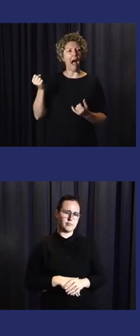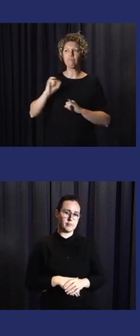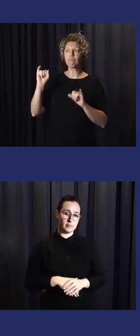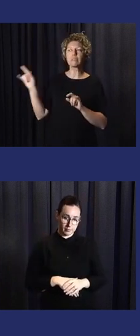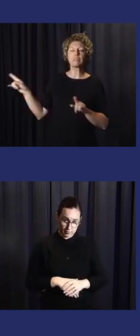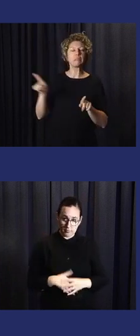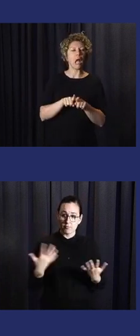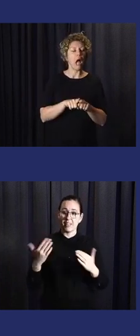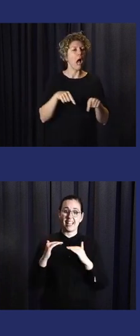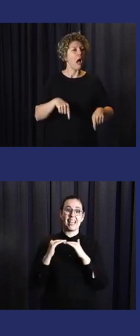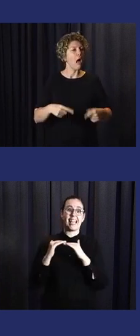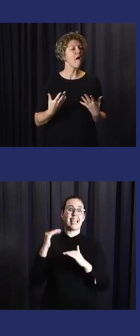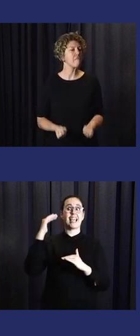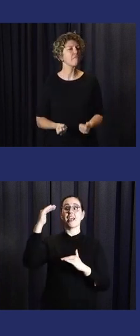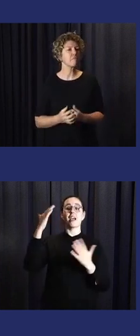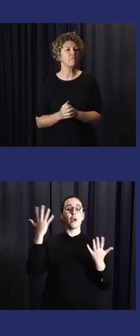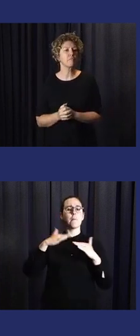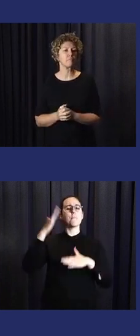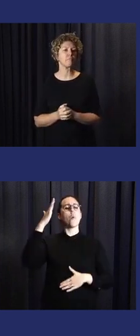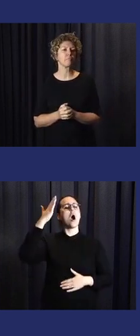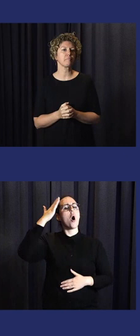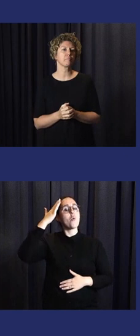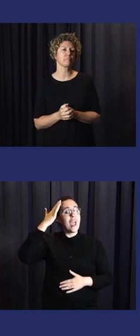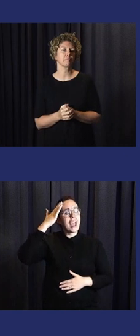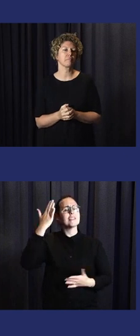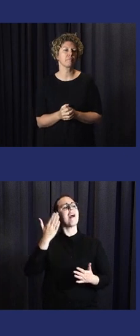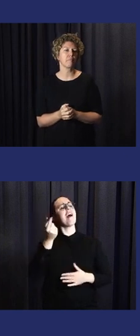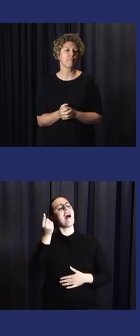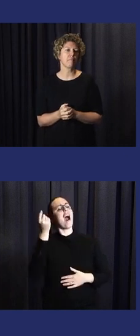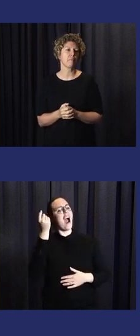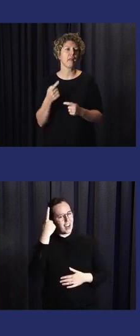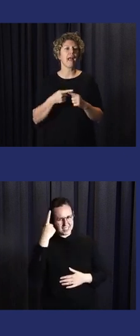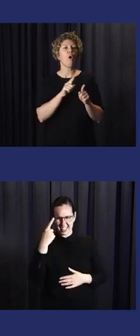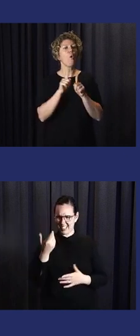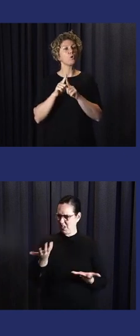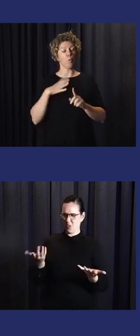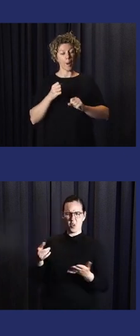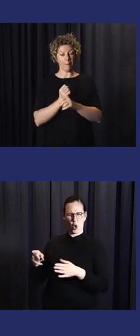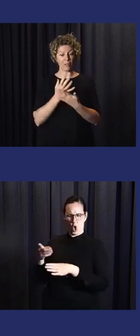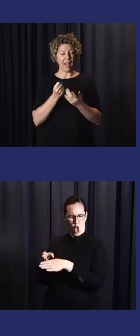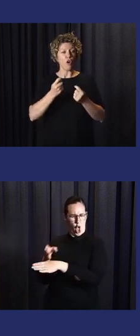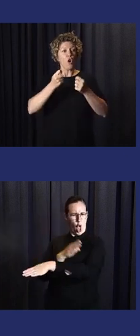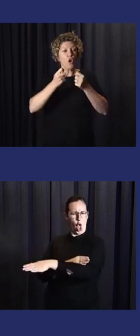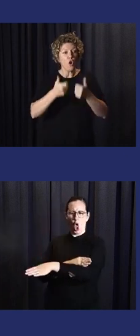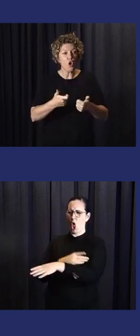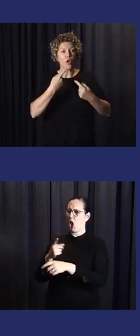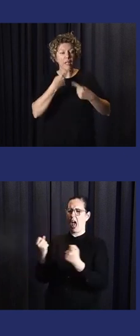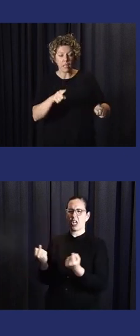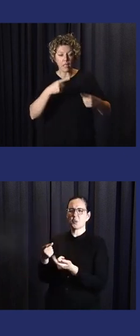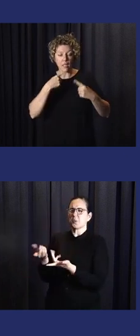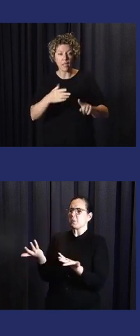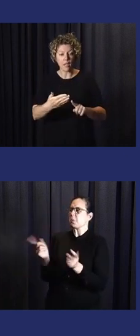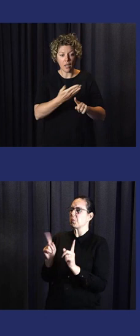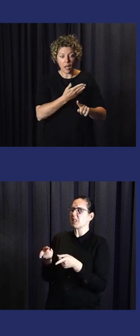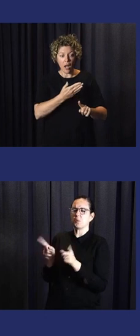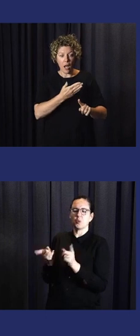then increase the awareness and understanding on early actions among the community as well as different stakeholders.